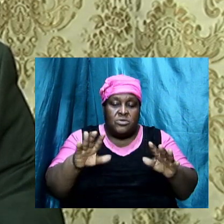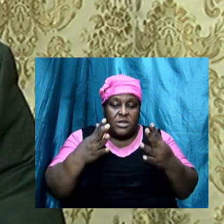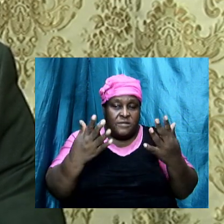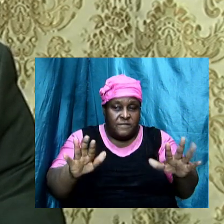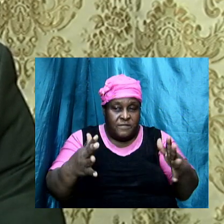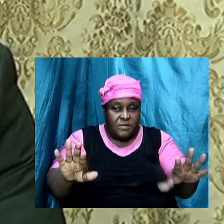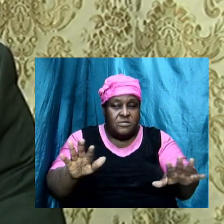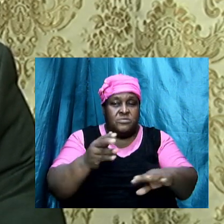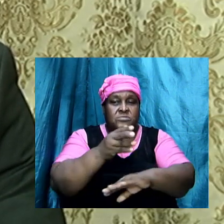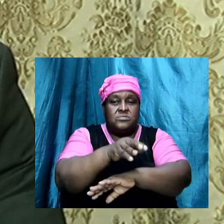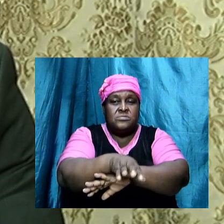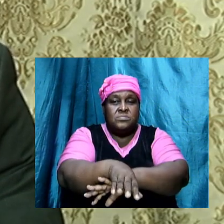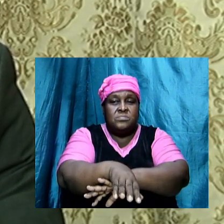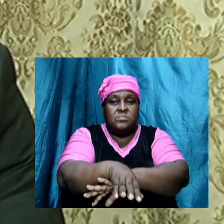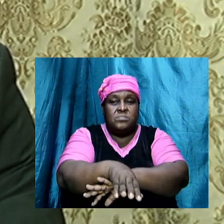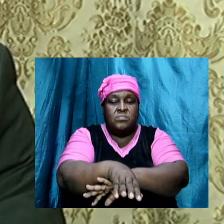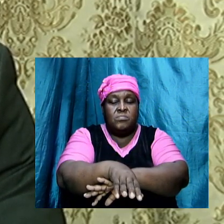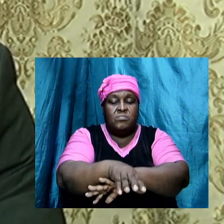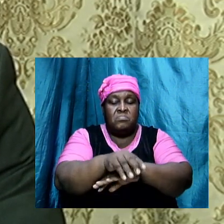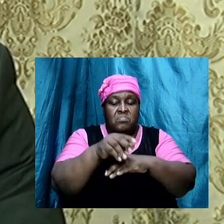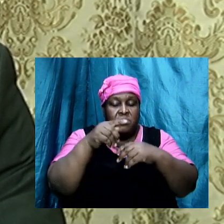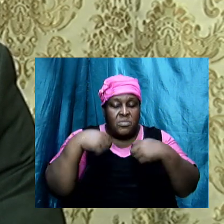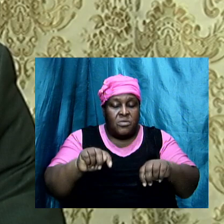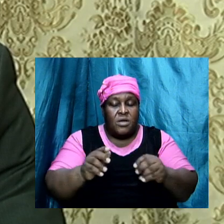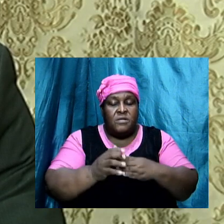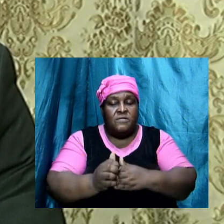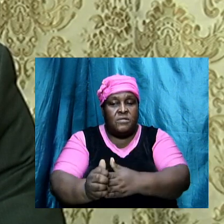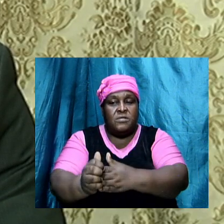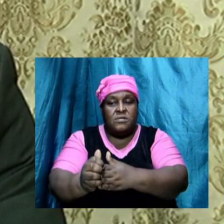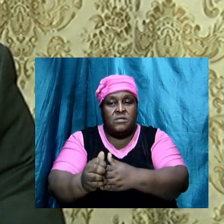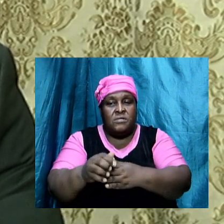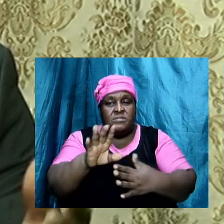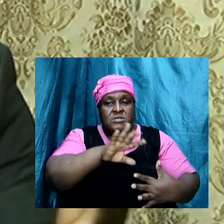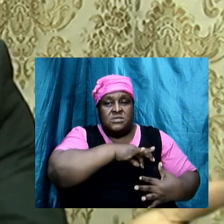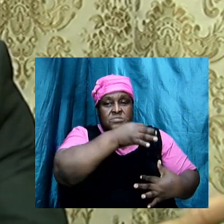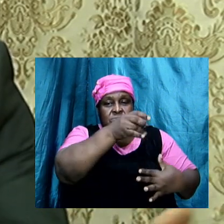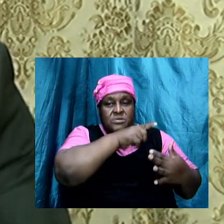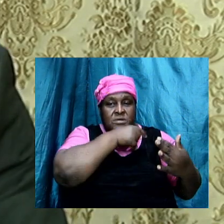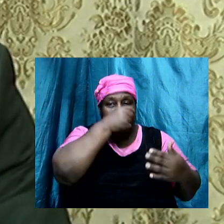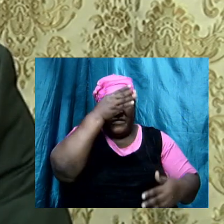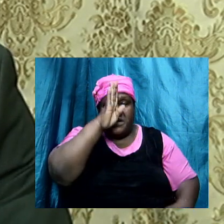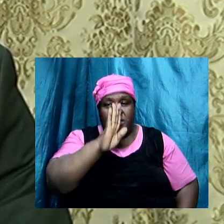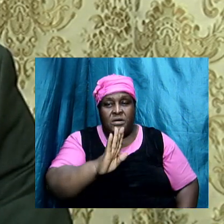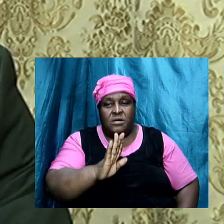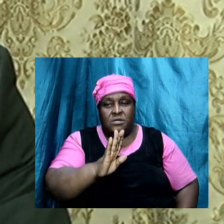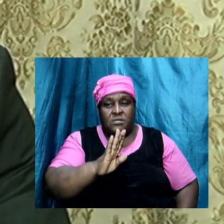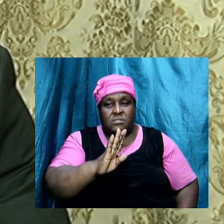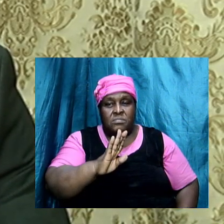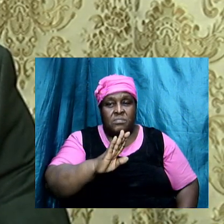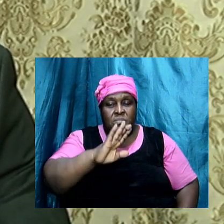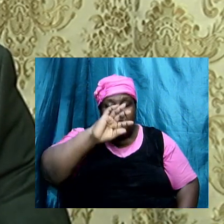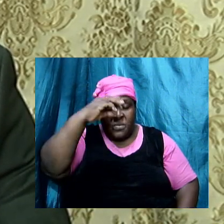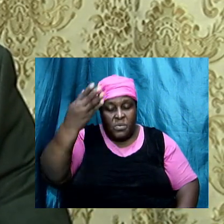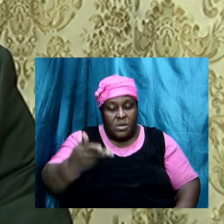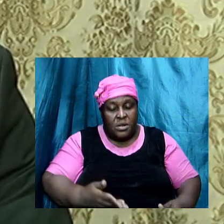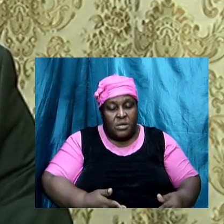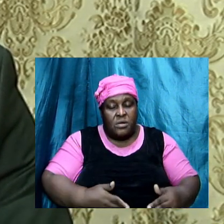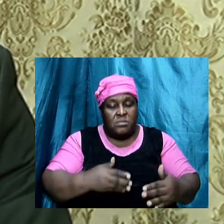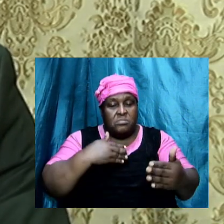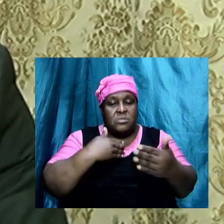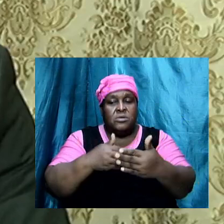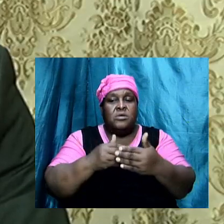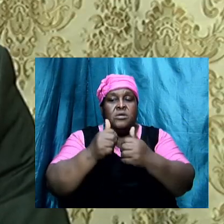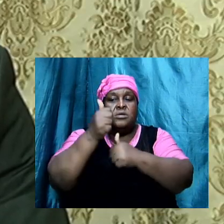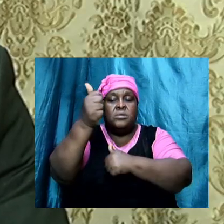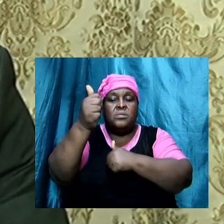you know, just try to follow the leading of the Spirit of the Lord. Amen. Welcome near and far, wherever you're